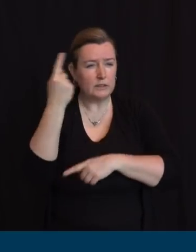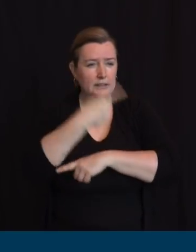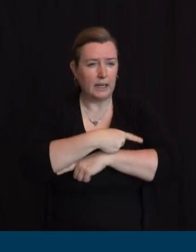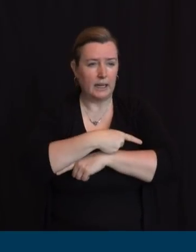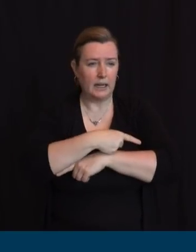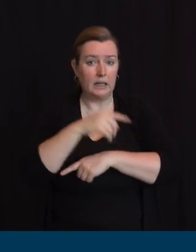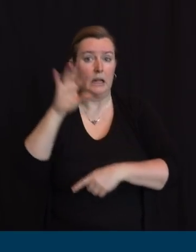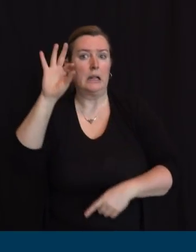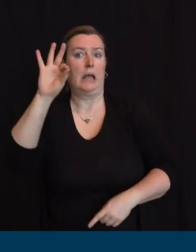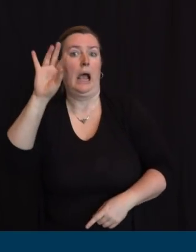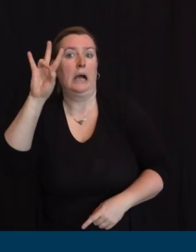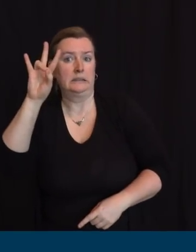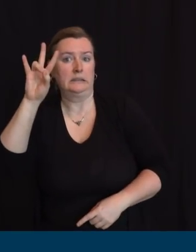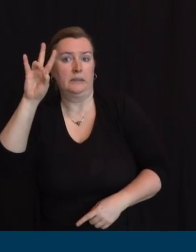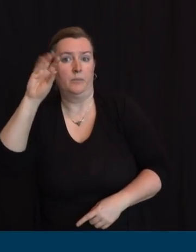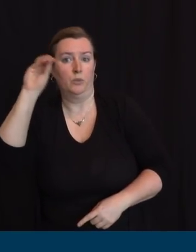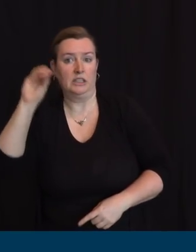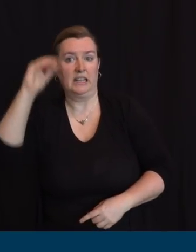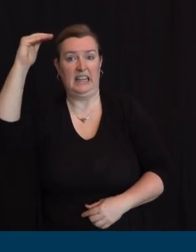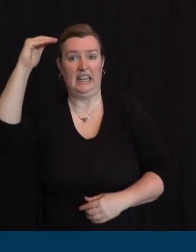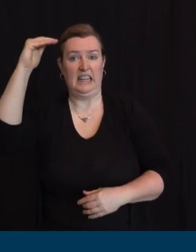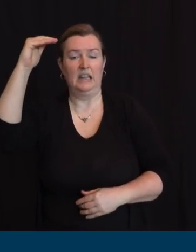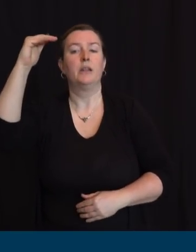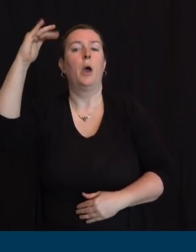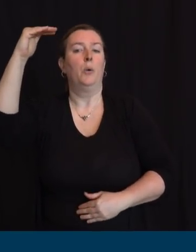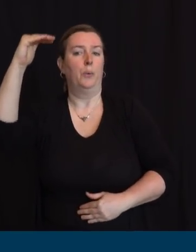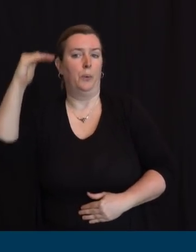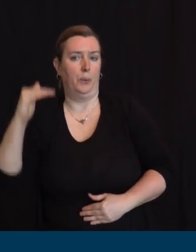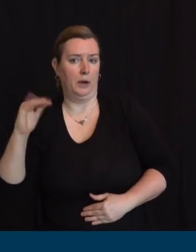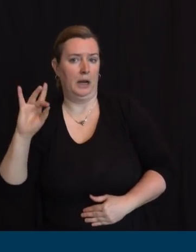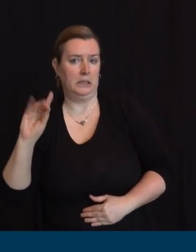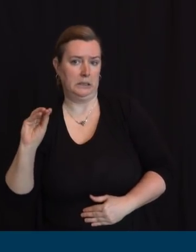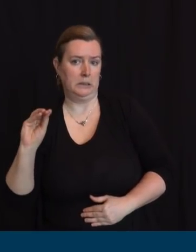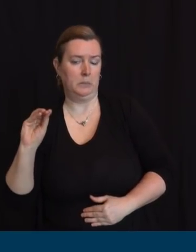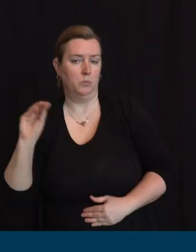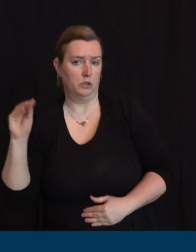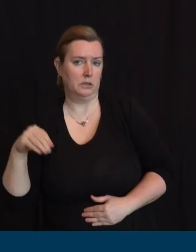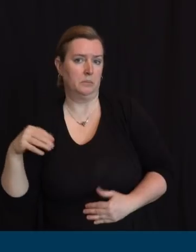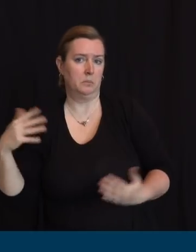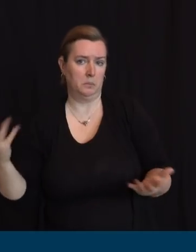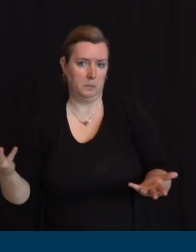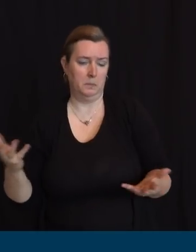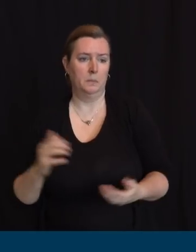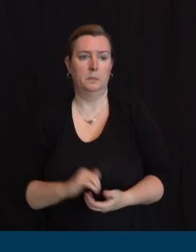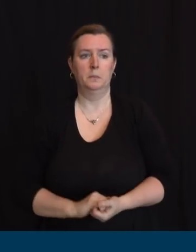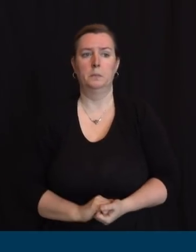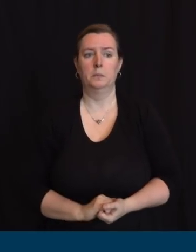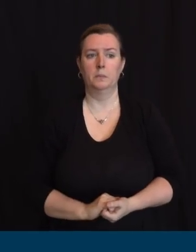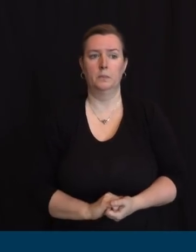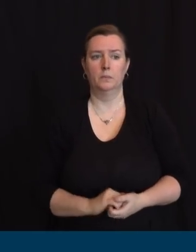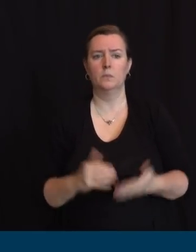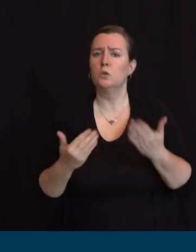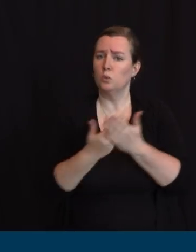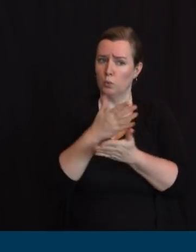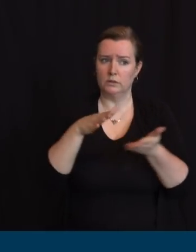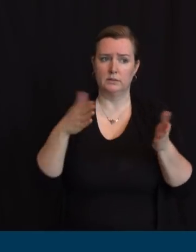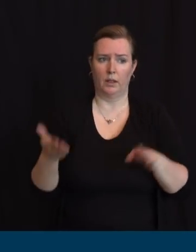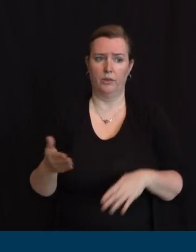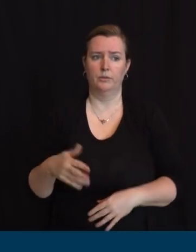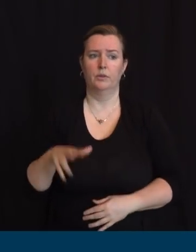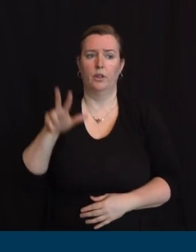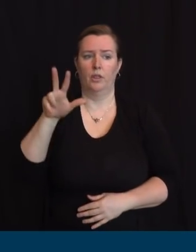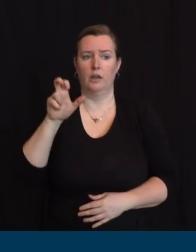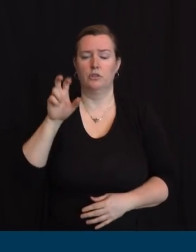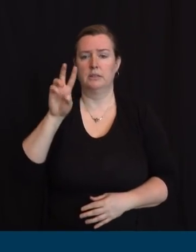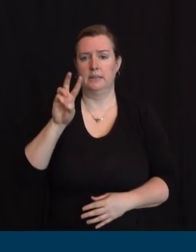365 new deaths for a total of 2,805 fatalities in our state.